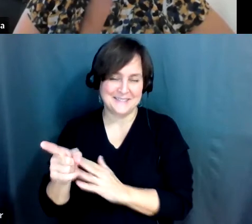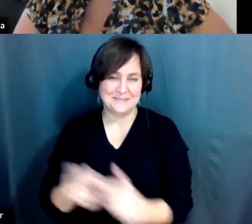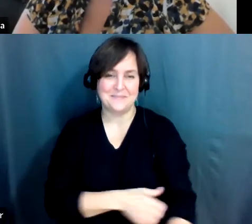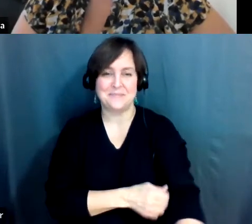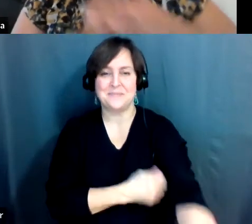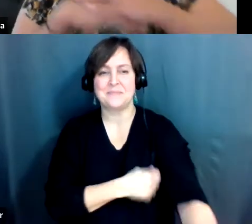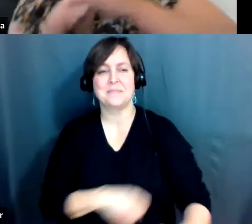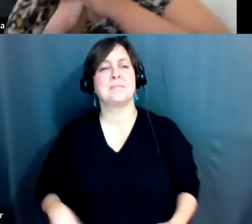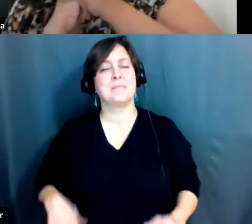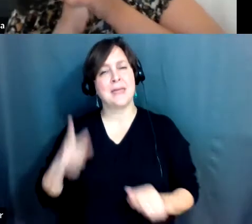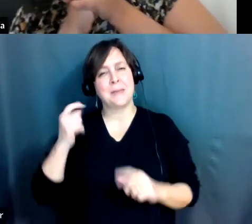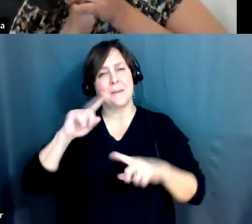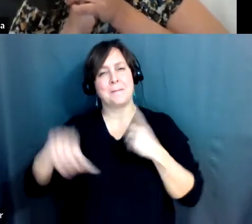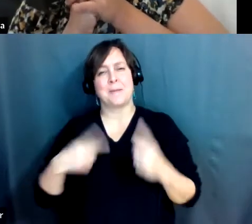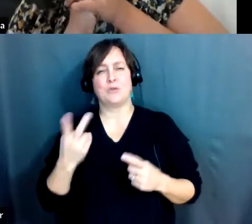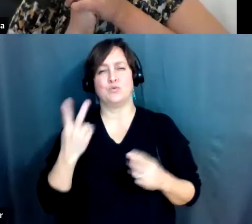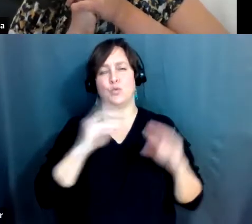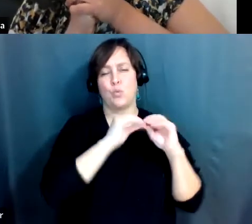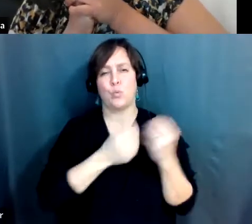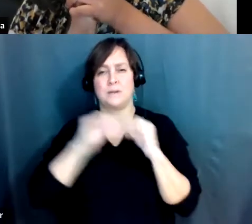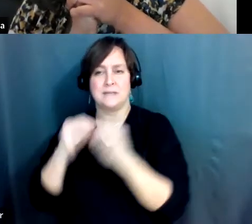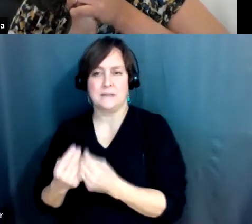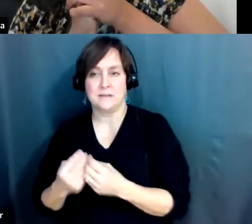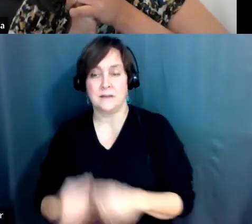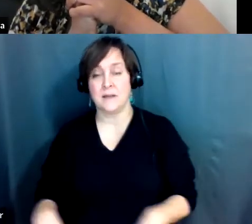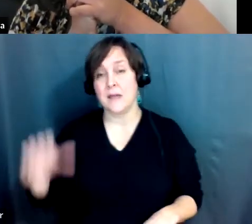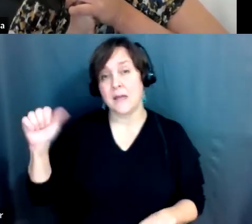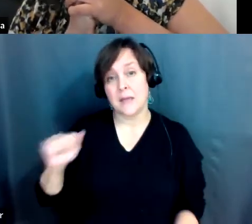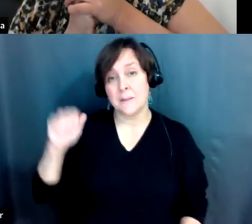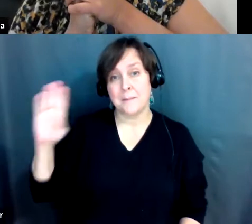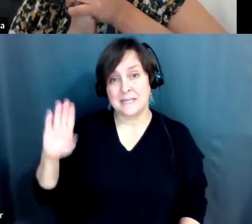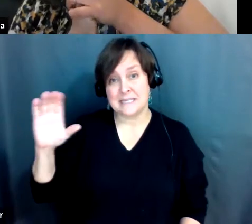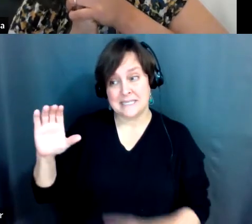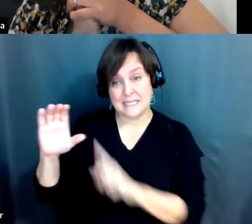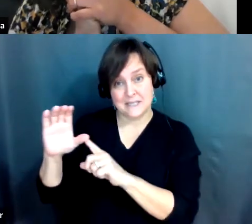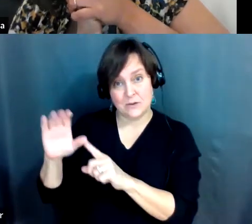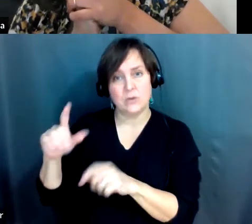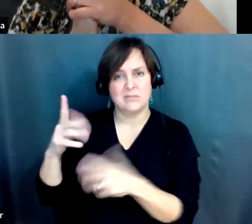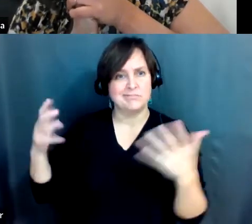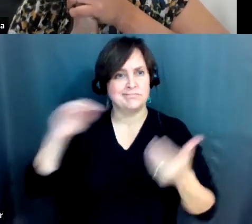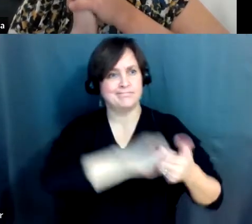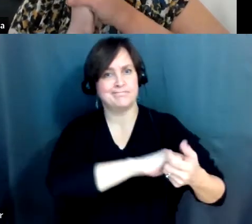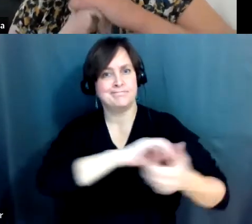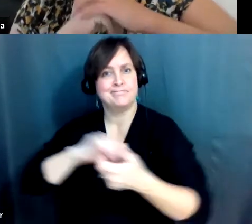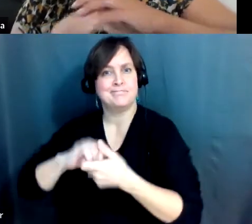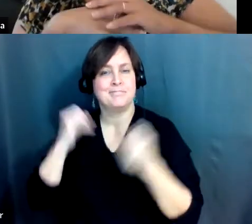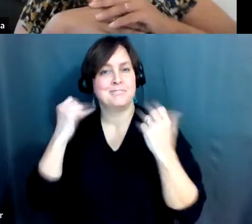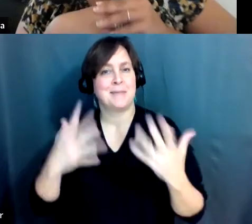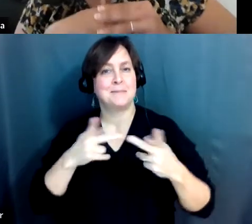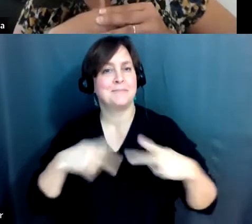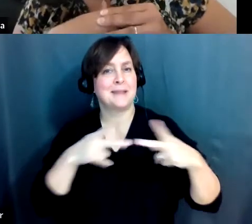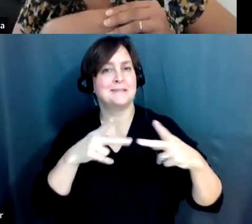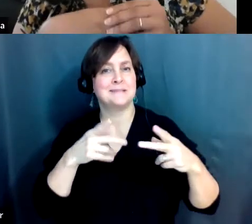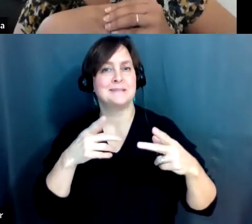little bit about our two organizations. American Bird Conservancy works with many partners throughout the Americas to halt